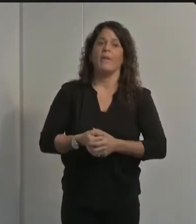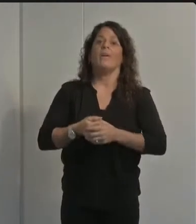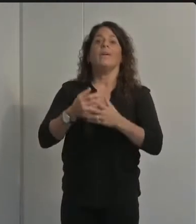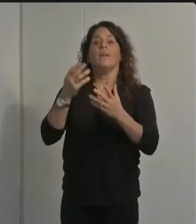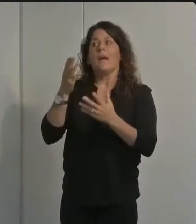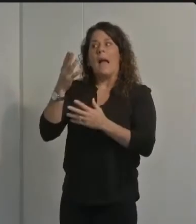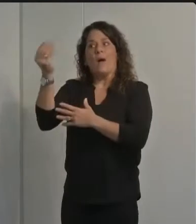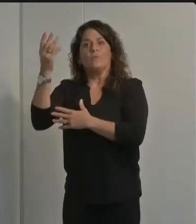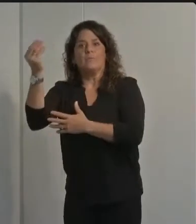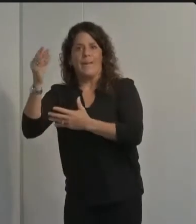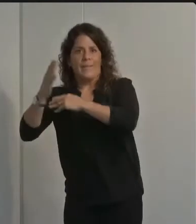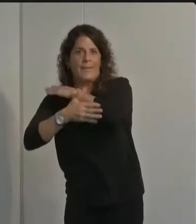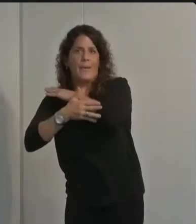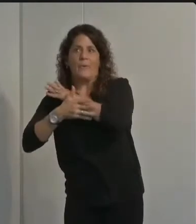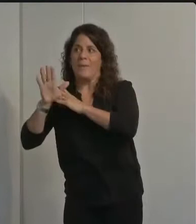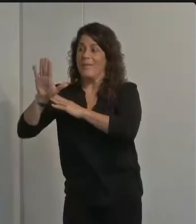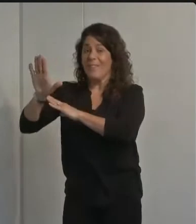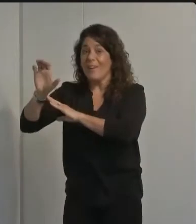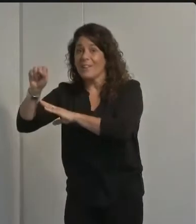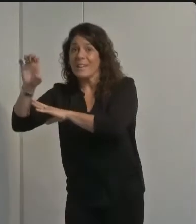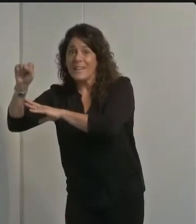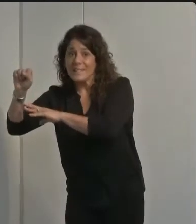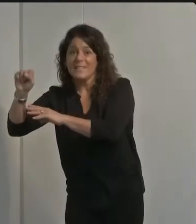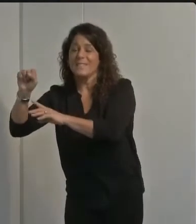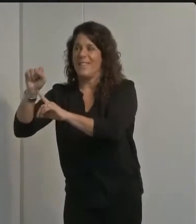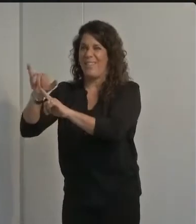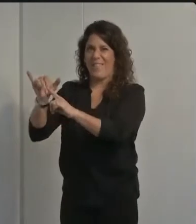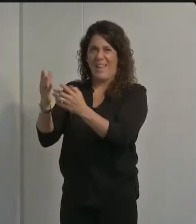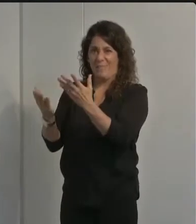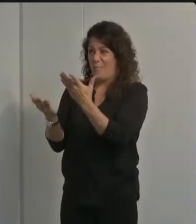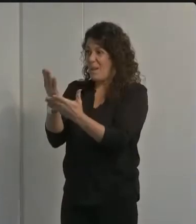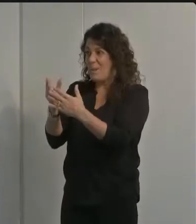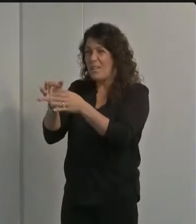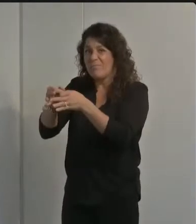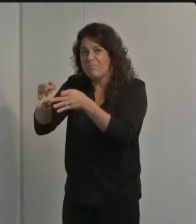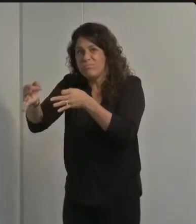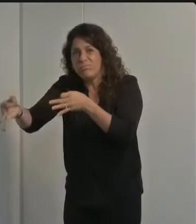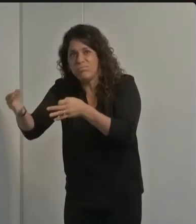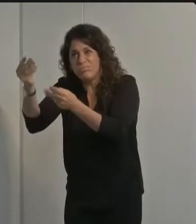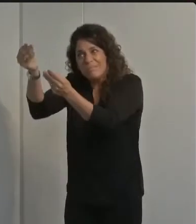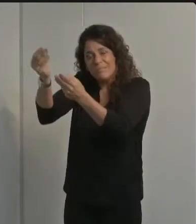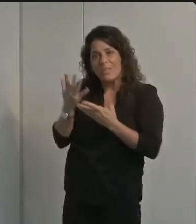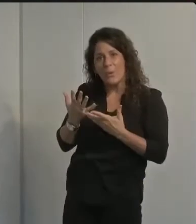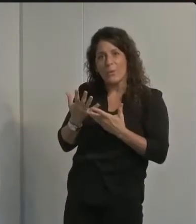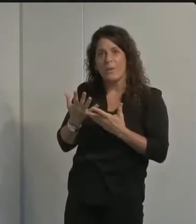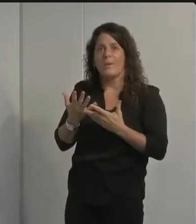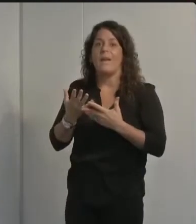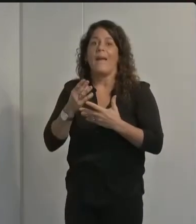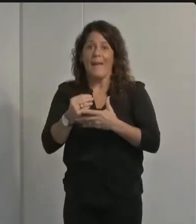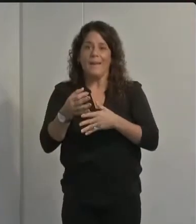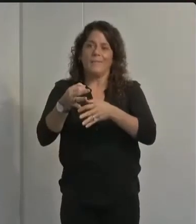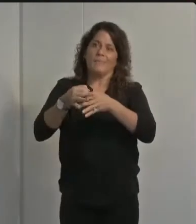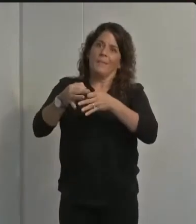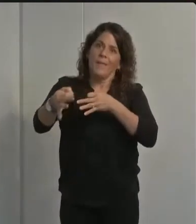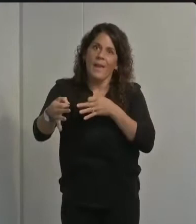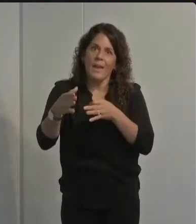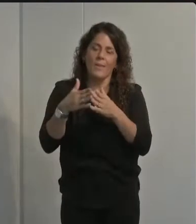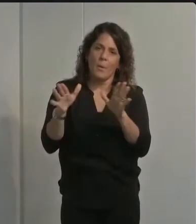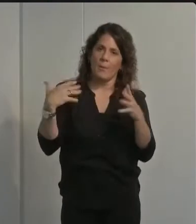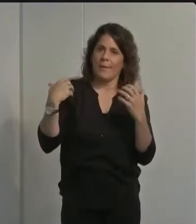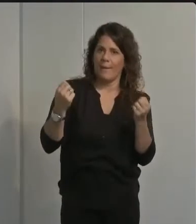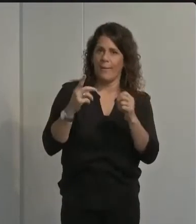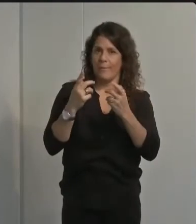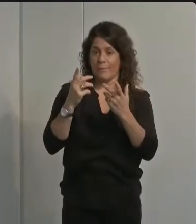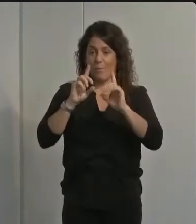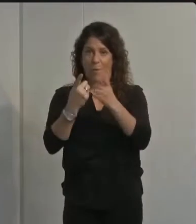an out of county case assigned to our jurisdiction consequently some cases are delayed in reporting the public health department and this accounts for that